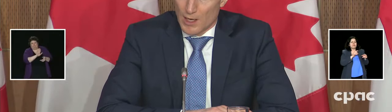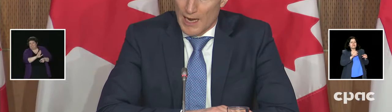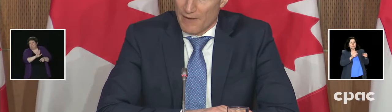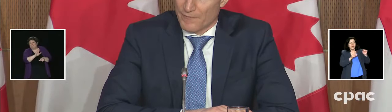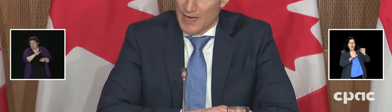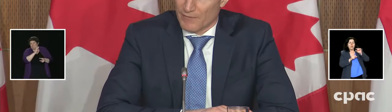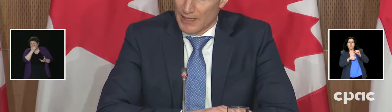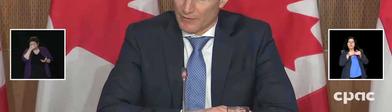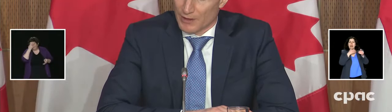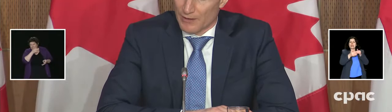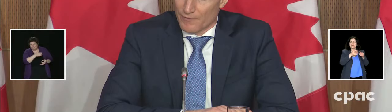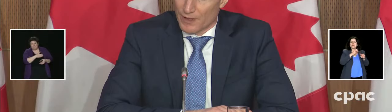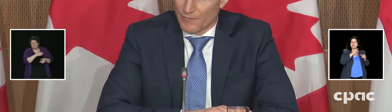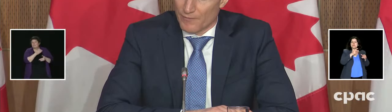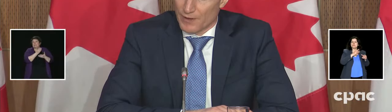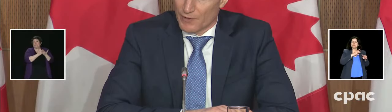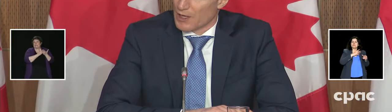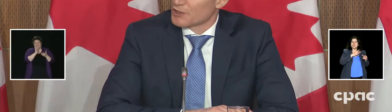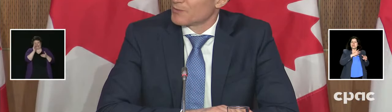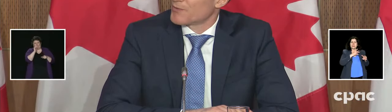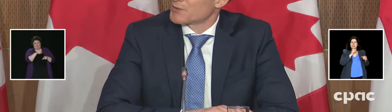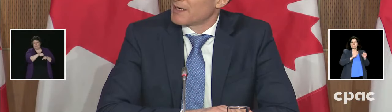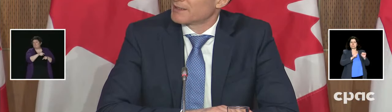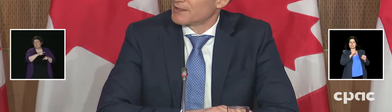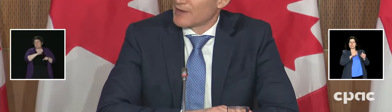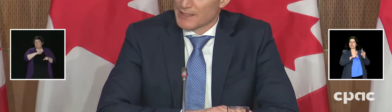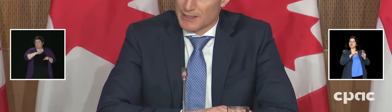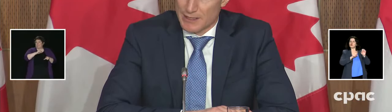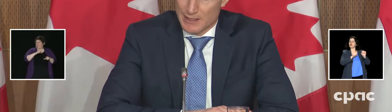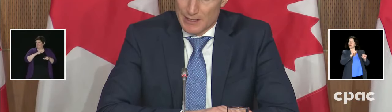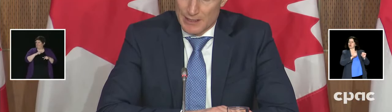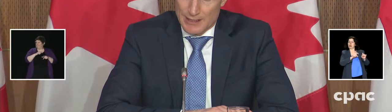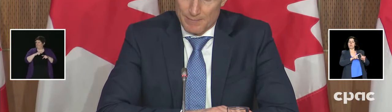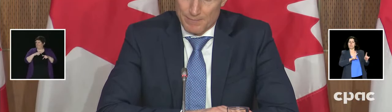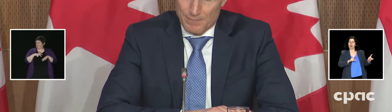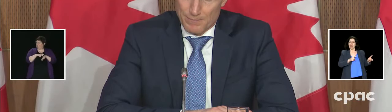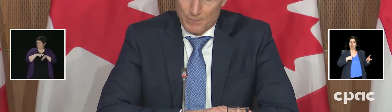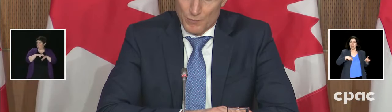have a level of caution with respect to the vaccine.